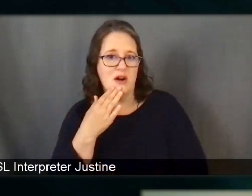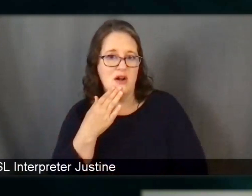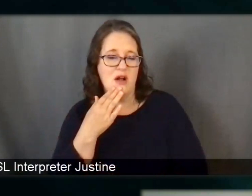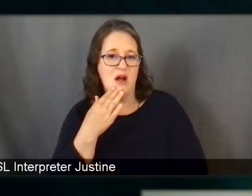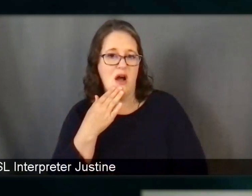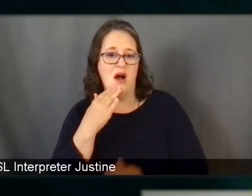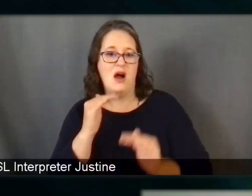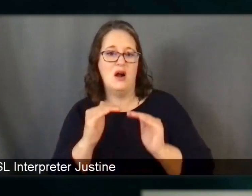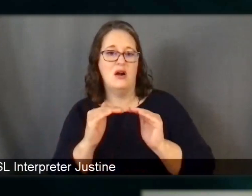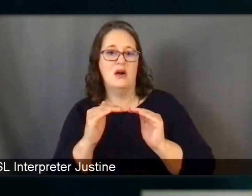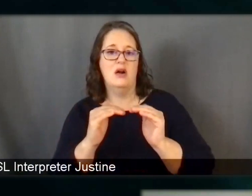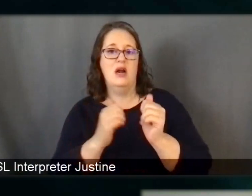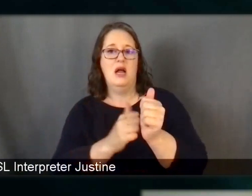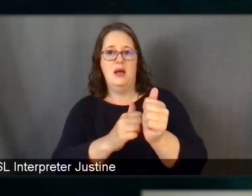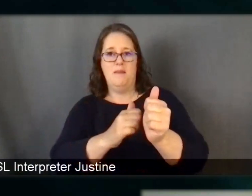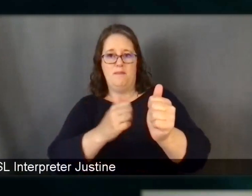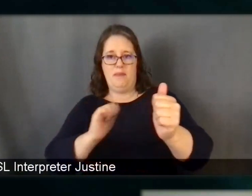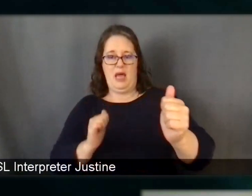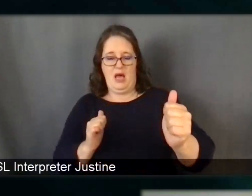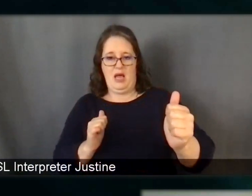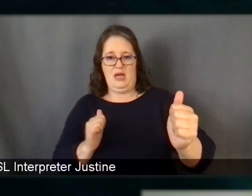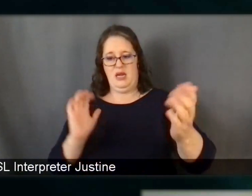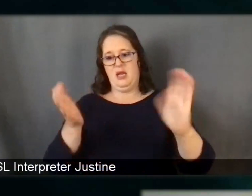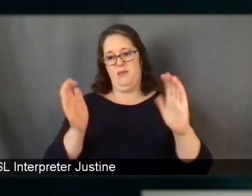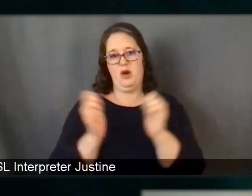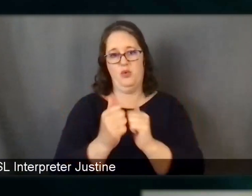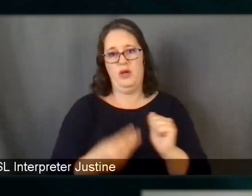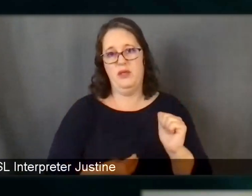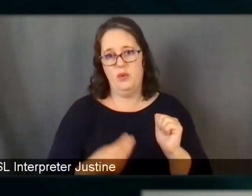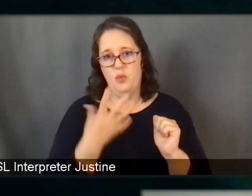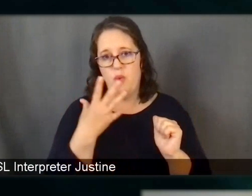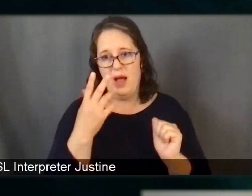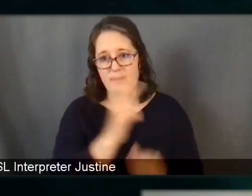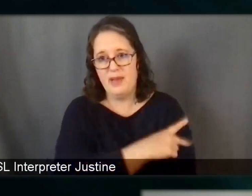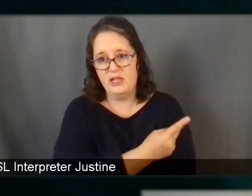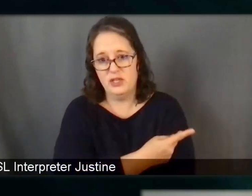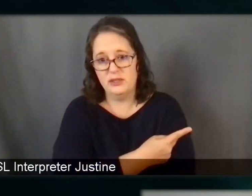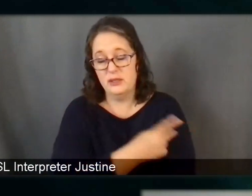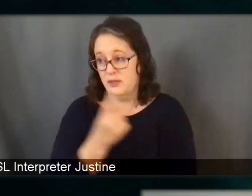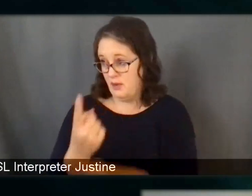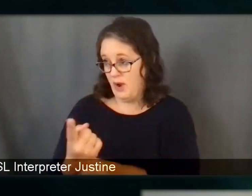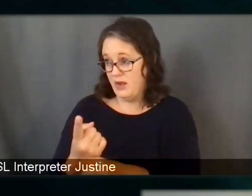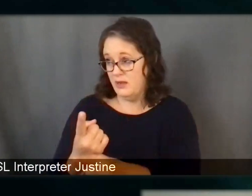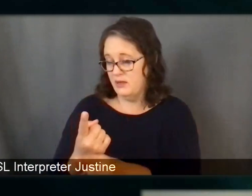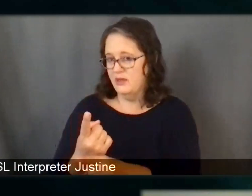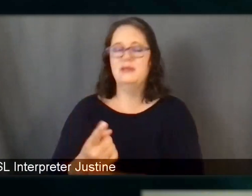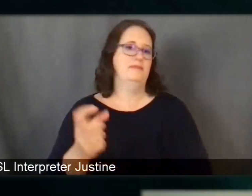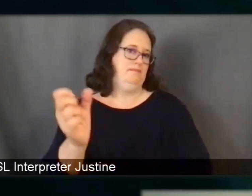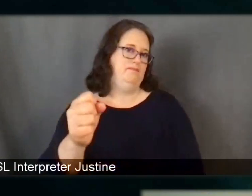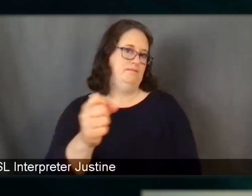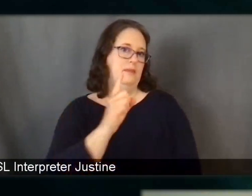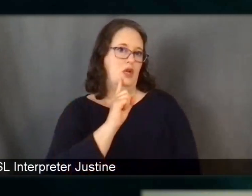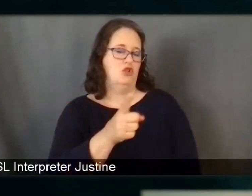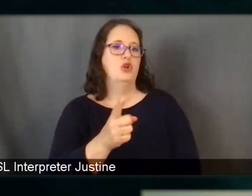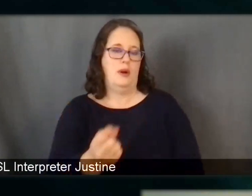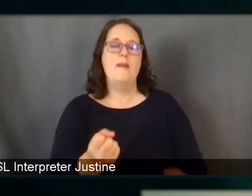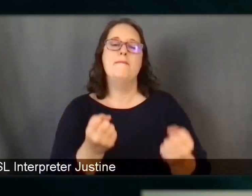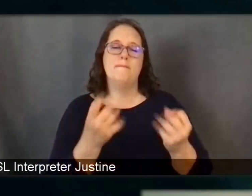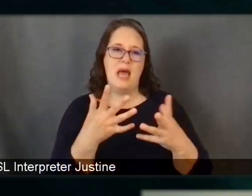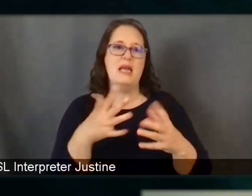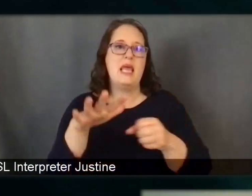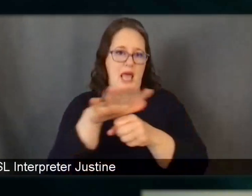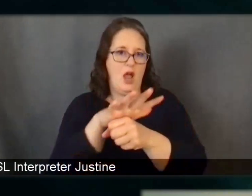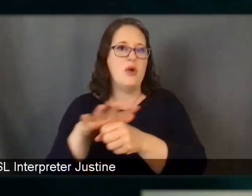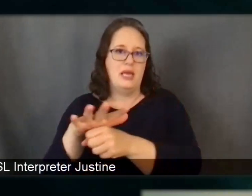in white patients. Is that correct? It is true in many, in many areas that that's the case. And